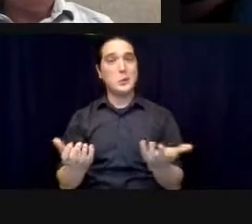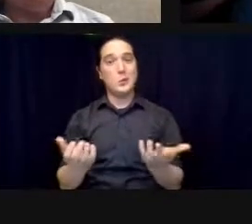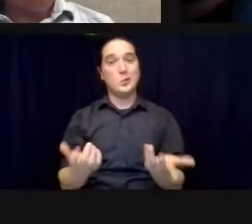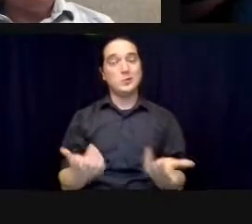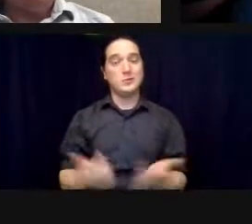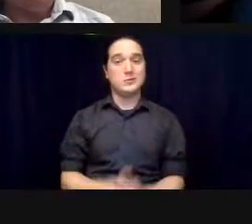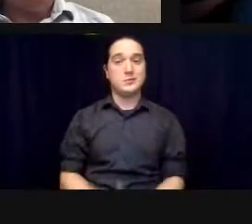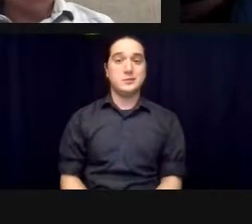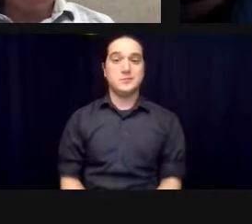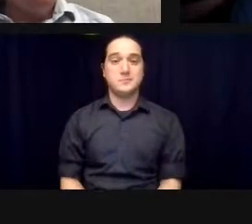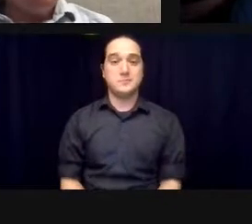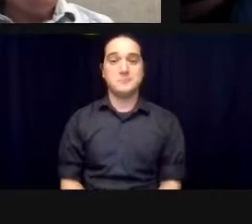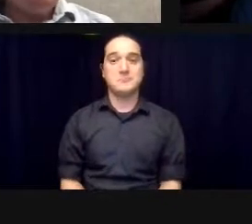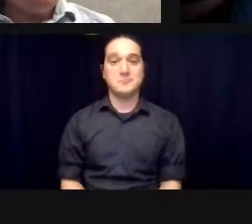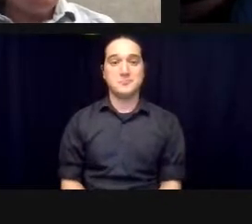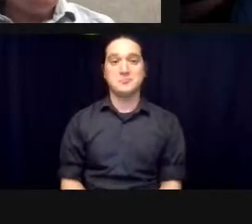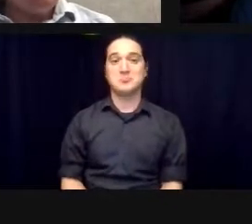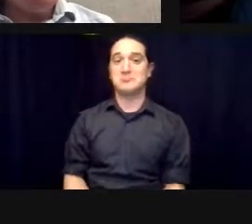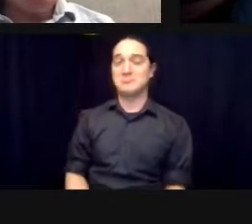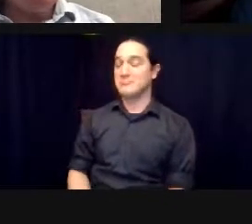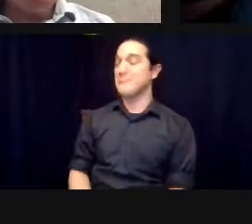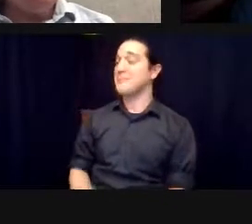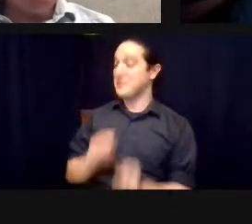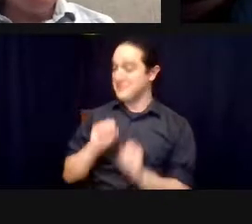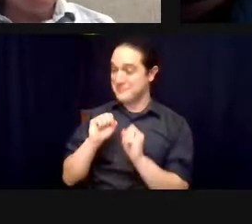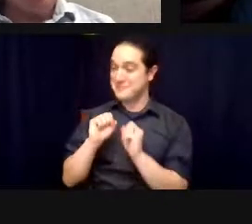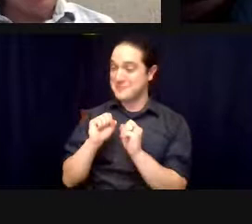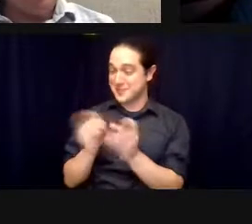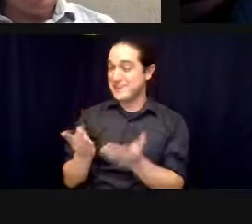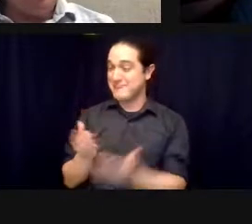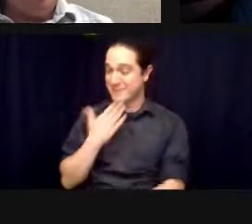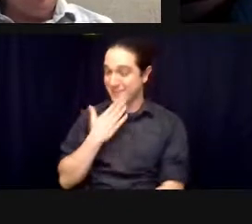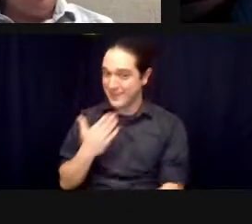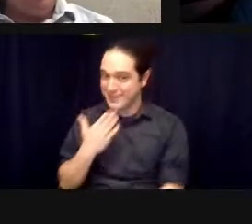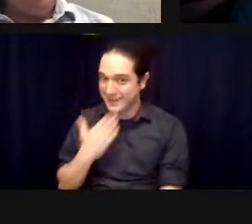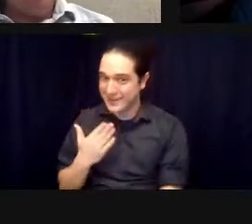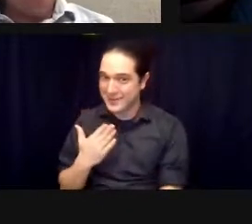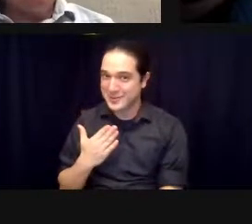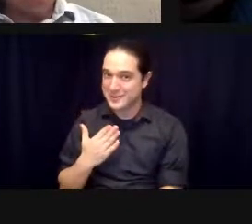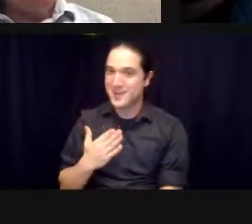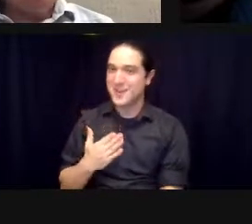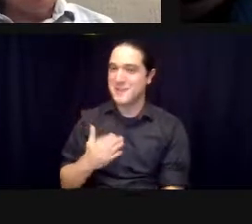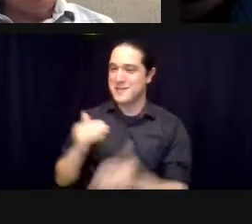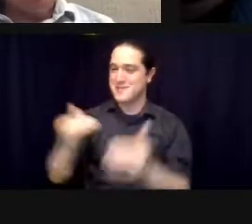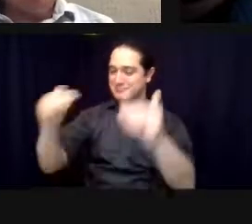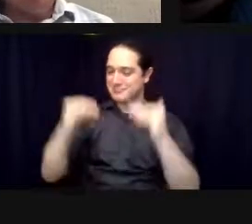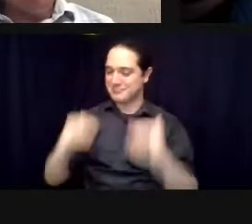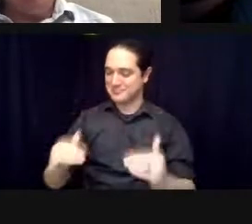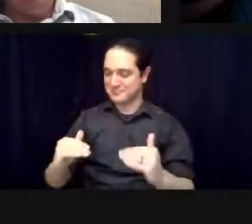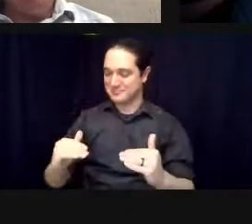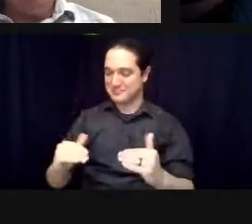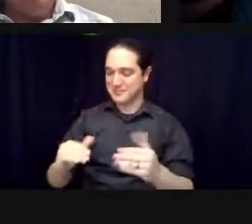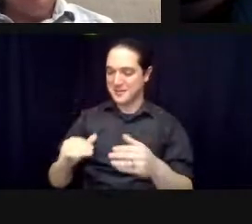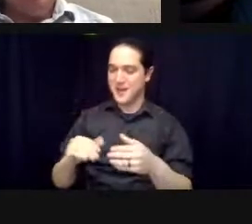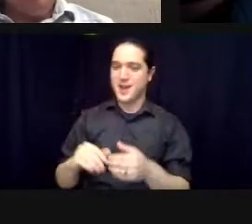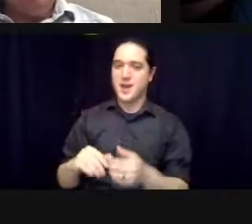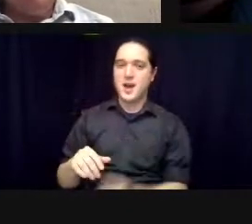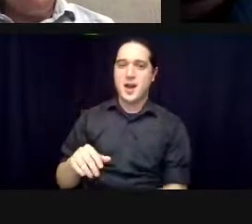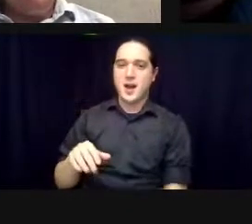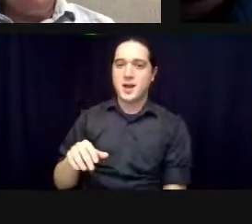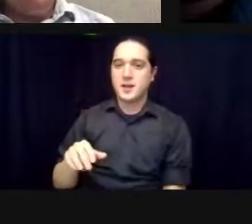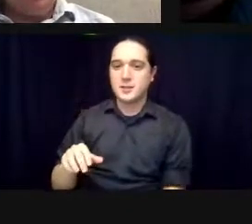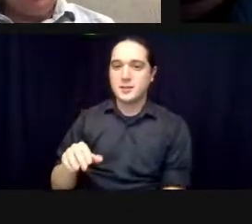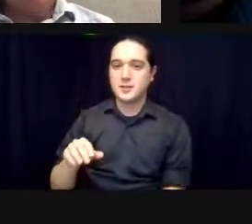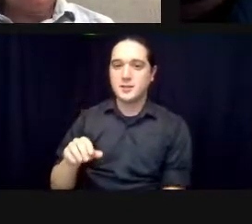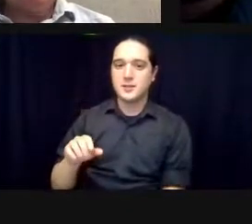so um we have a question from kareem der dag uh from scarborough maine um